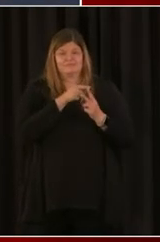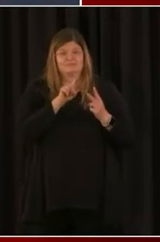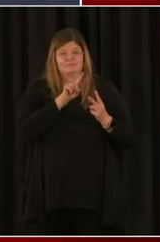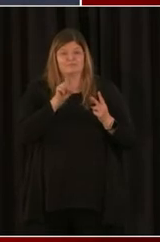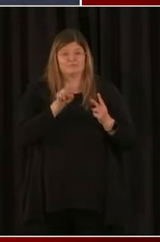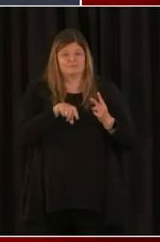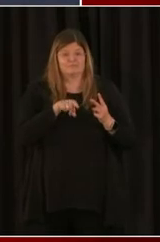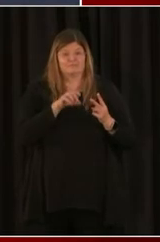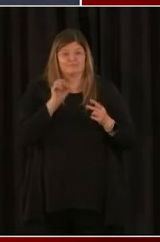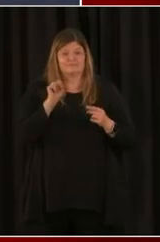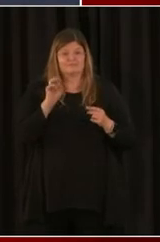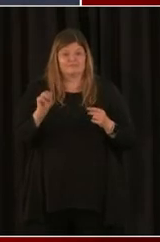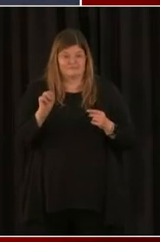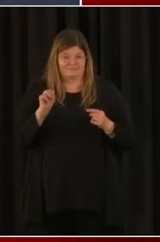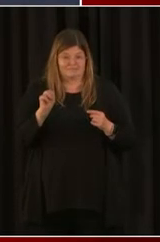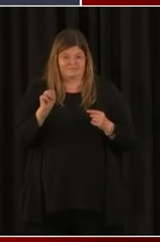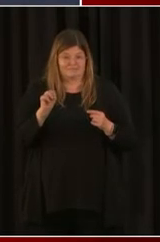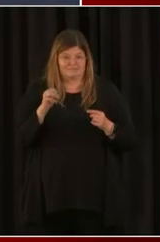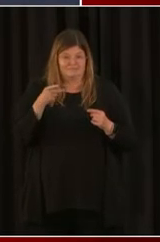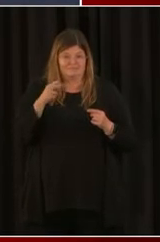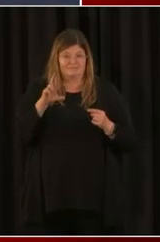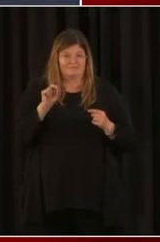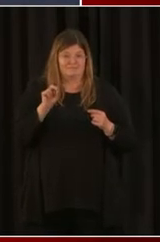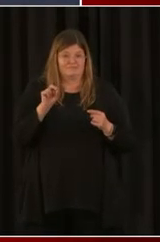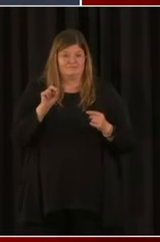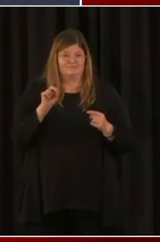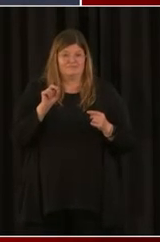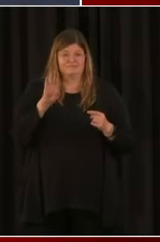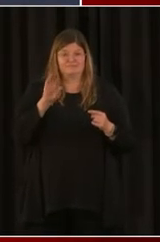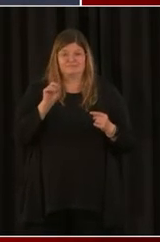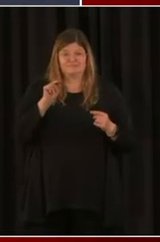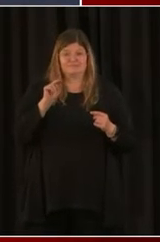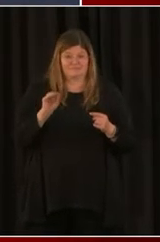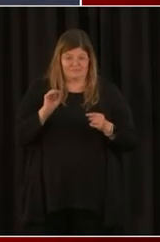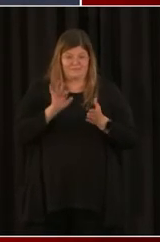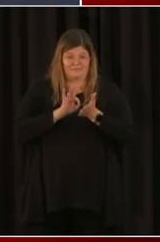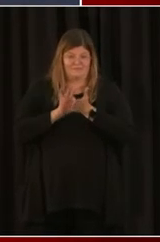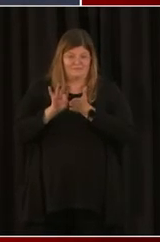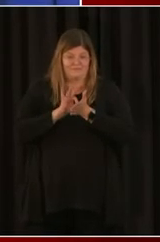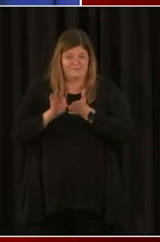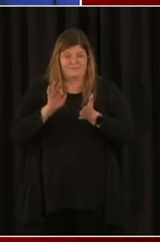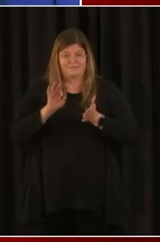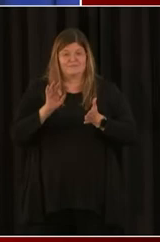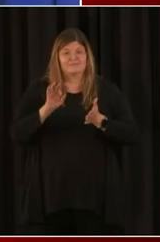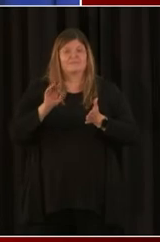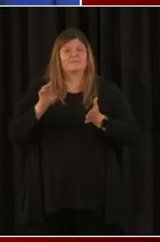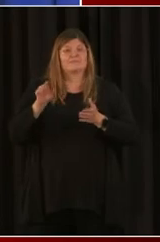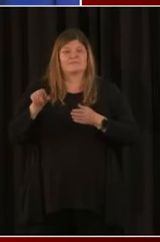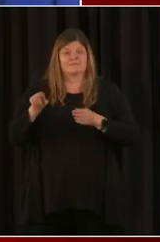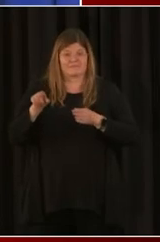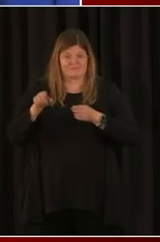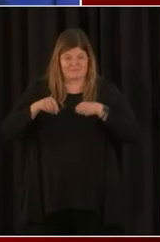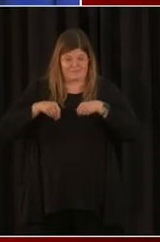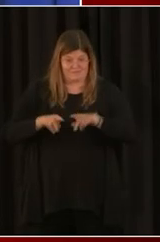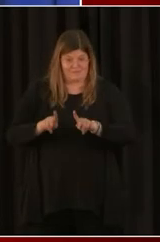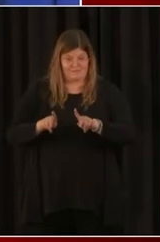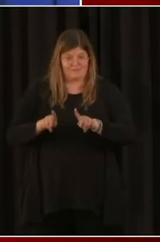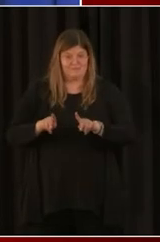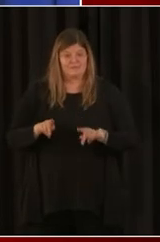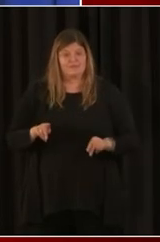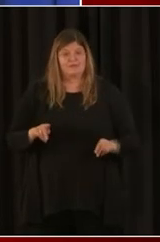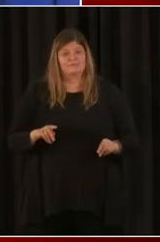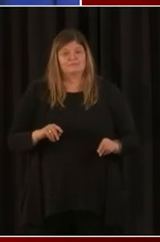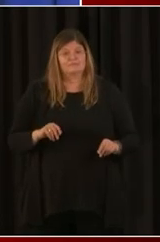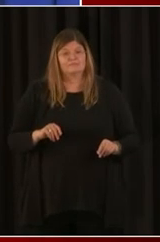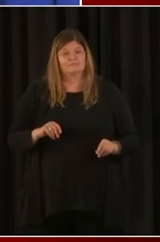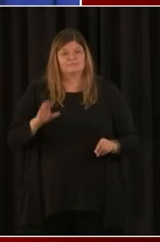the pro bono accounting opportunity. Is that something that the Chambers had worked on? No, this was